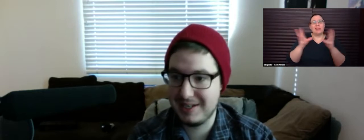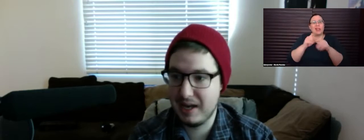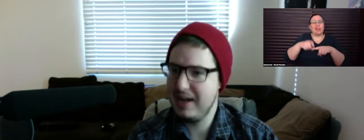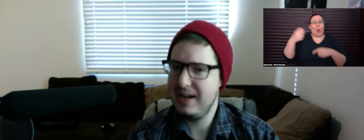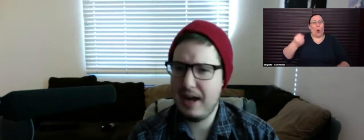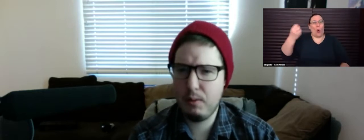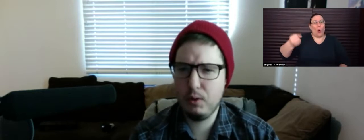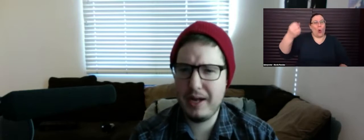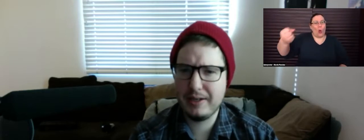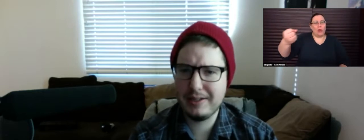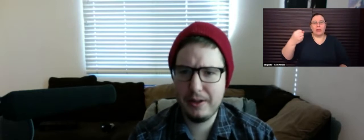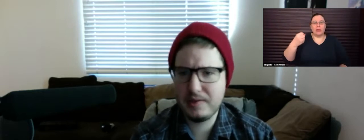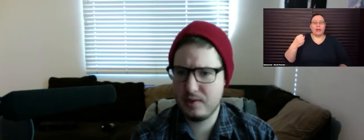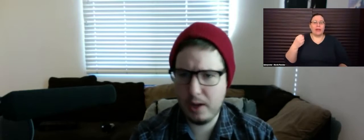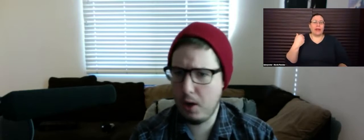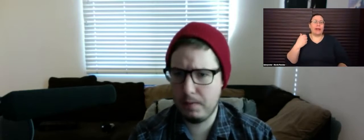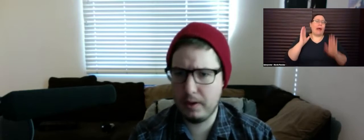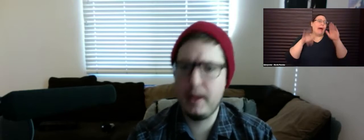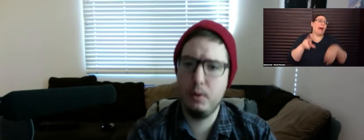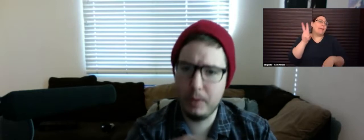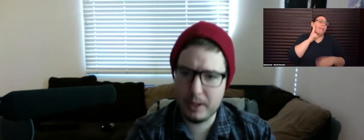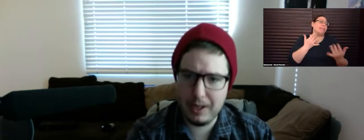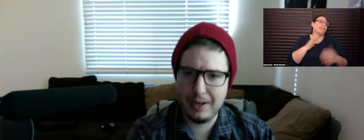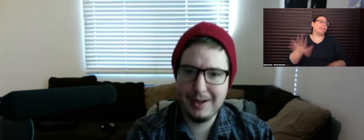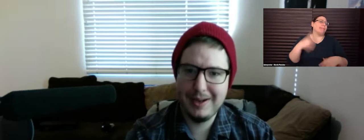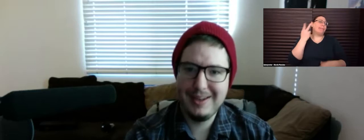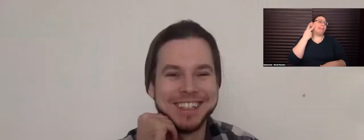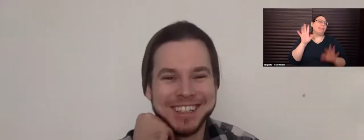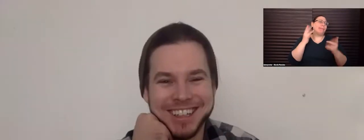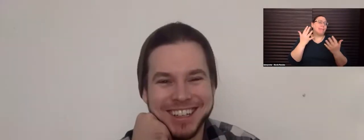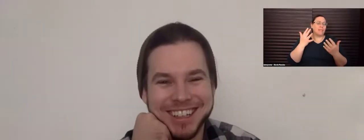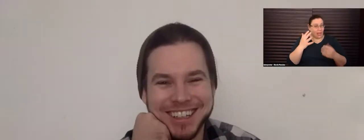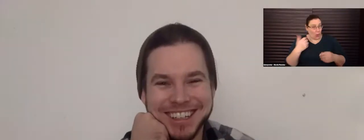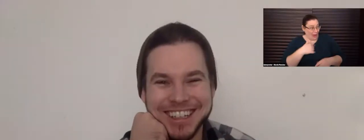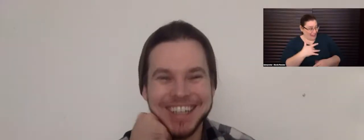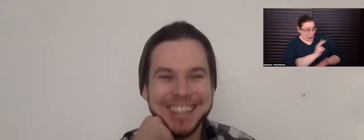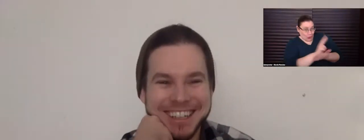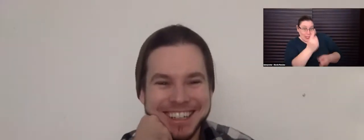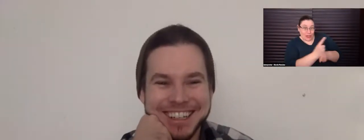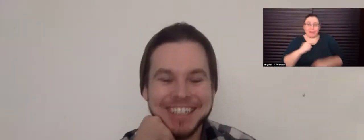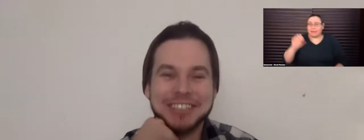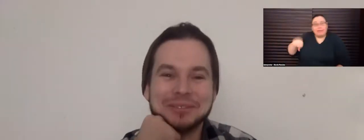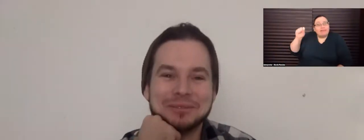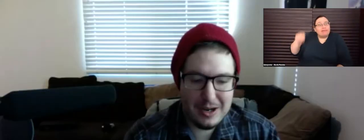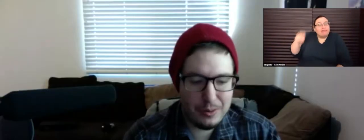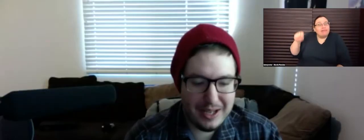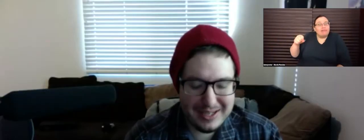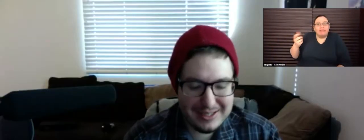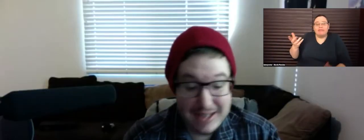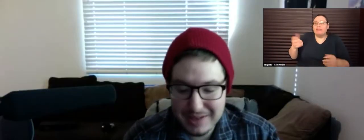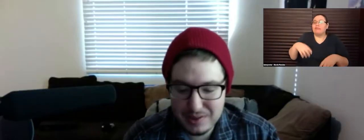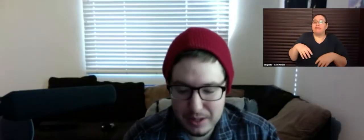it was like, uh, we'll wait until this is all over and then we'll bring you in. Right. Uh, and then, you know,